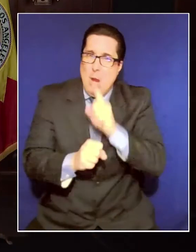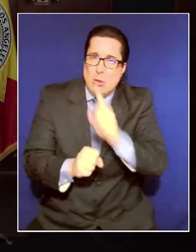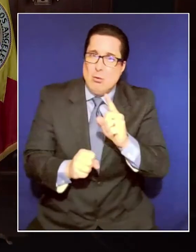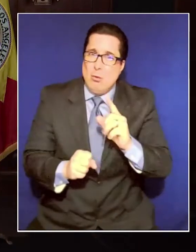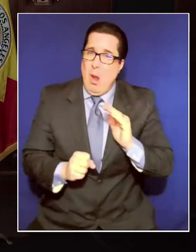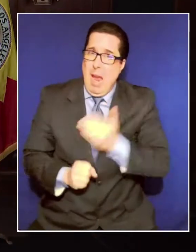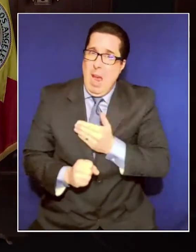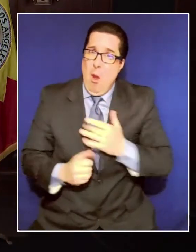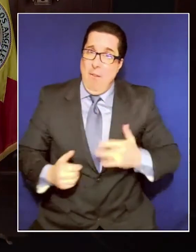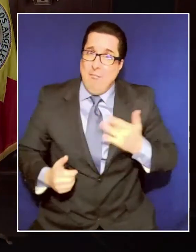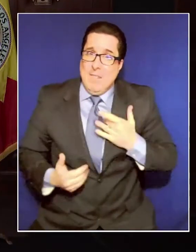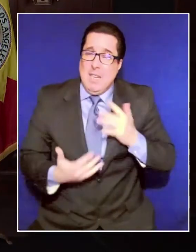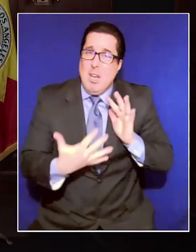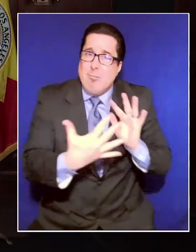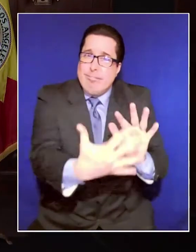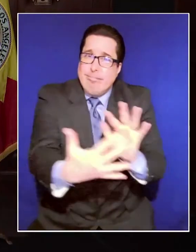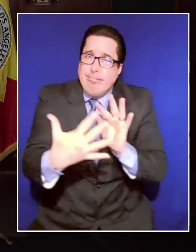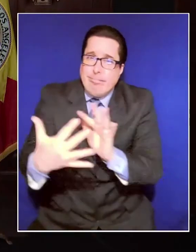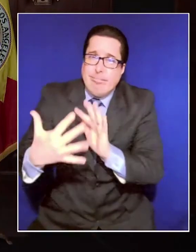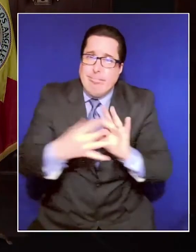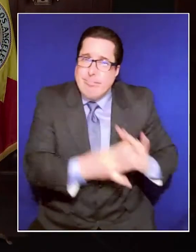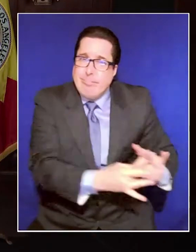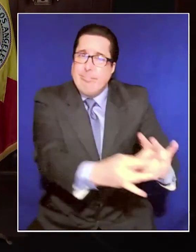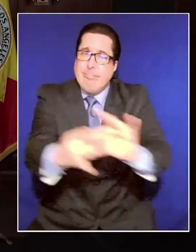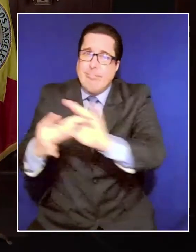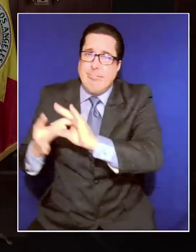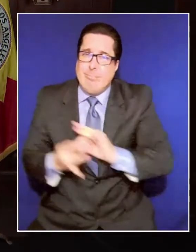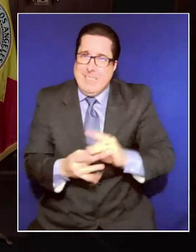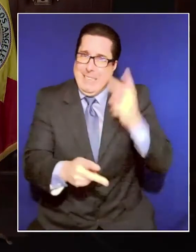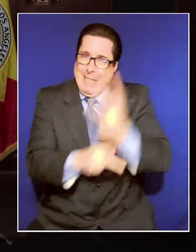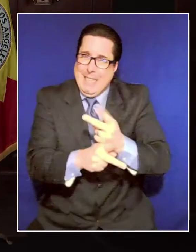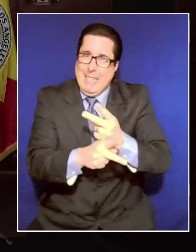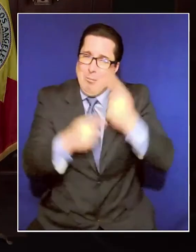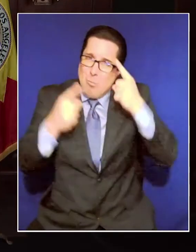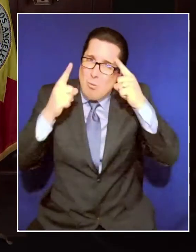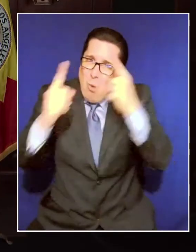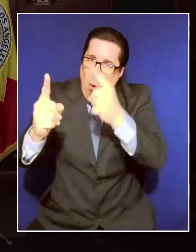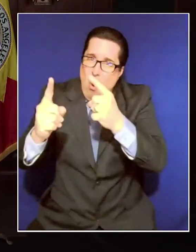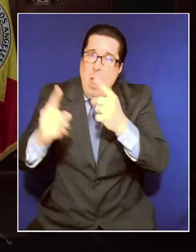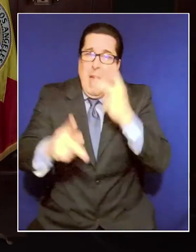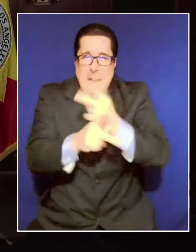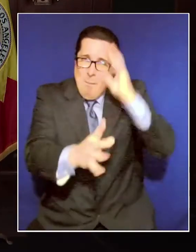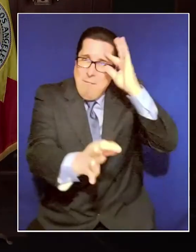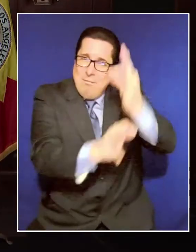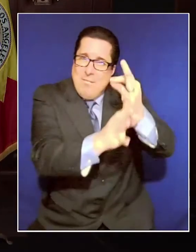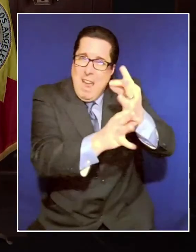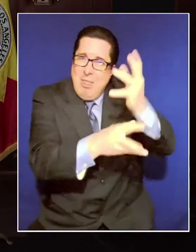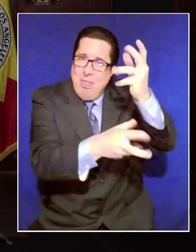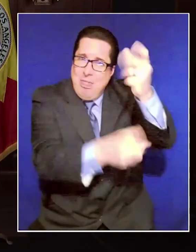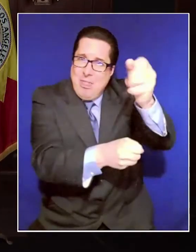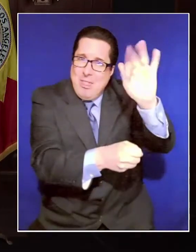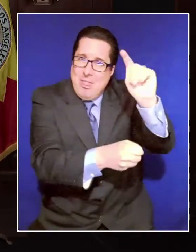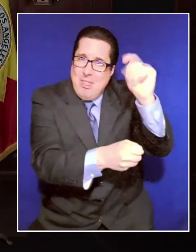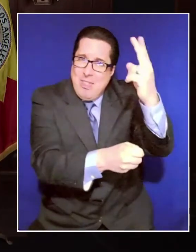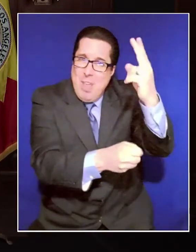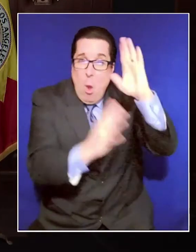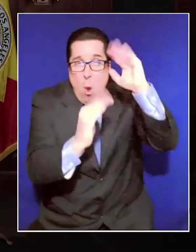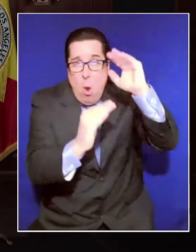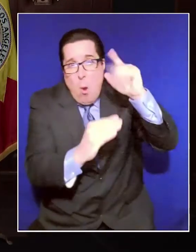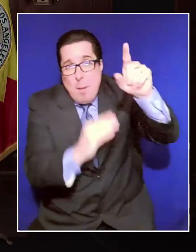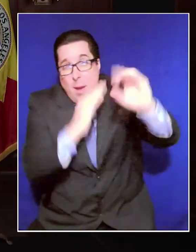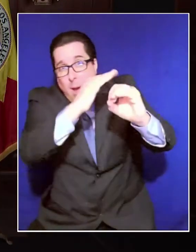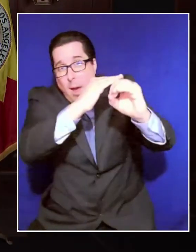that that unites us. So keep the faith. There's hope on the horizon. And keep up your extraordinary work